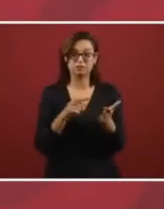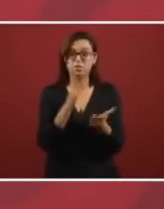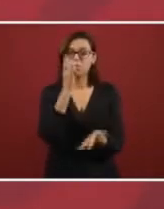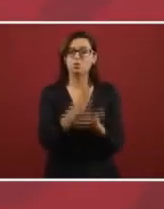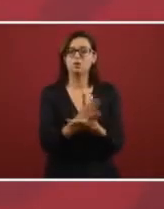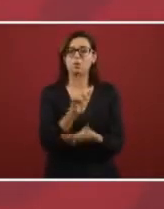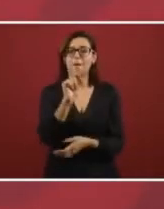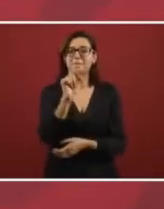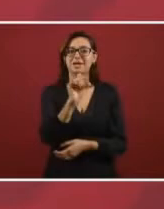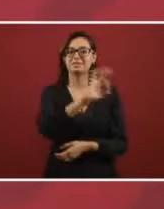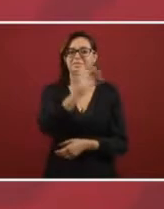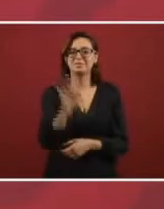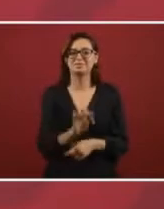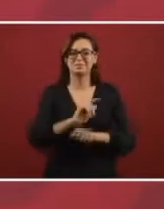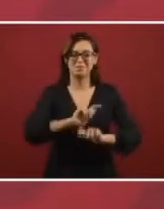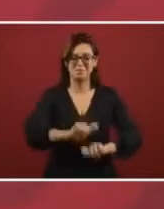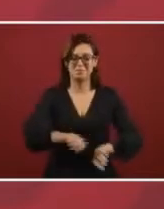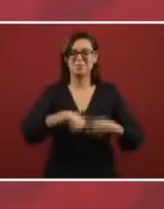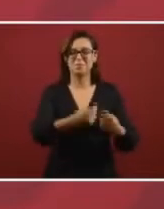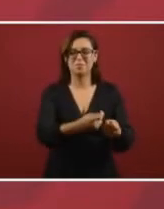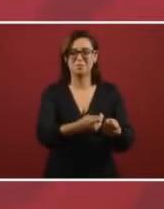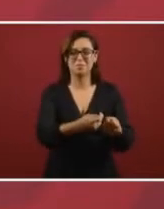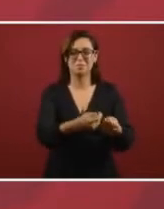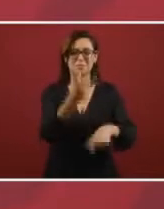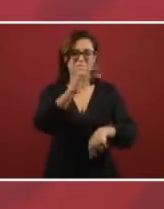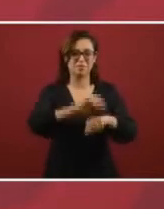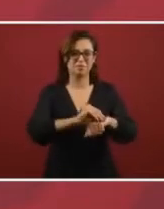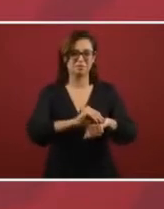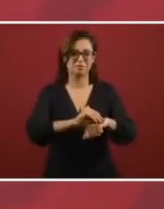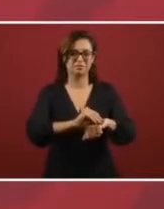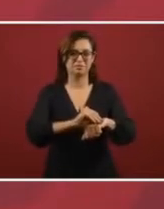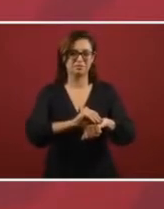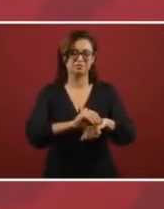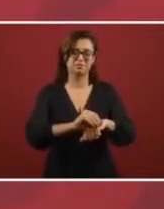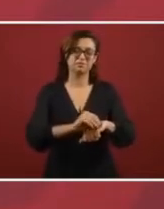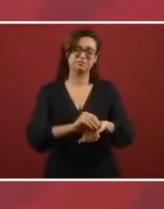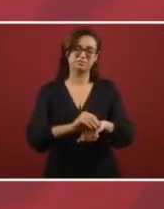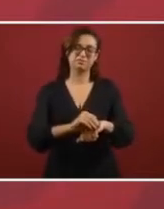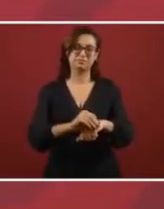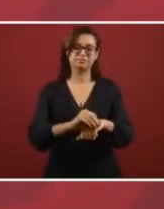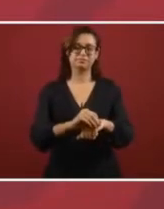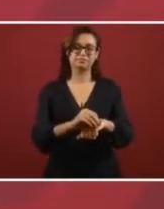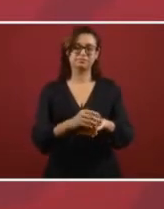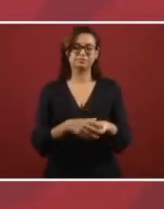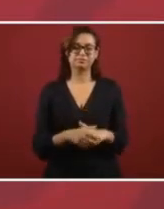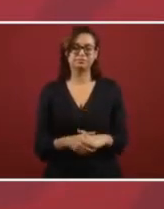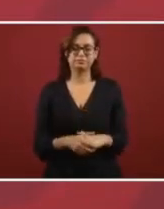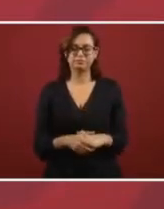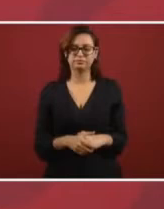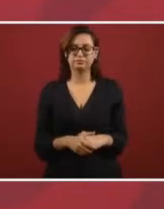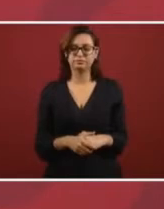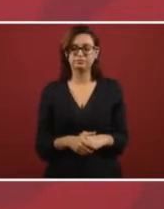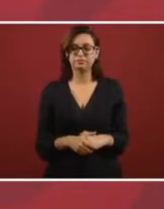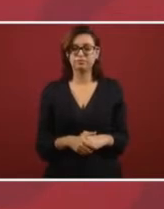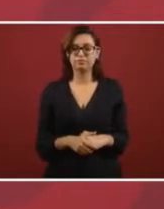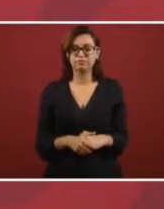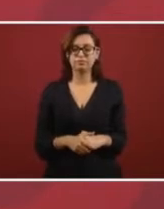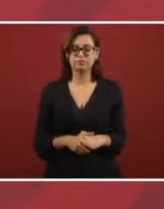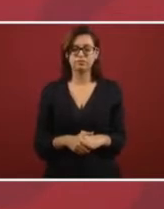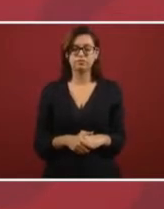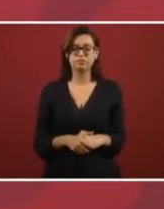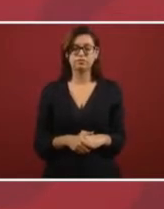twenty percent of the potential of the petroleum industry and